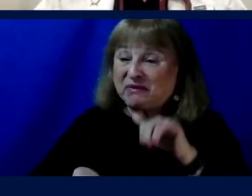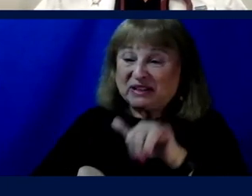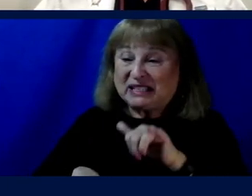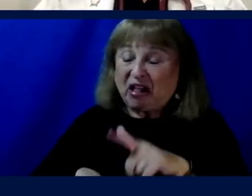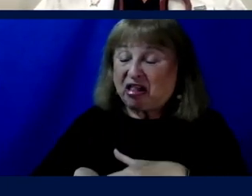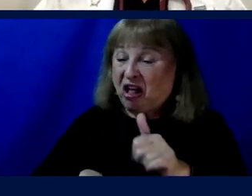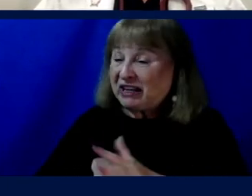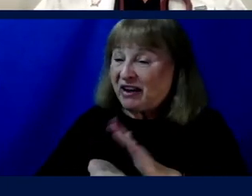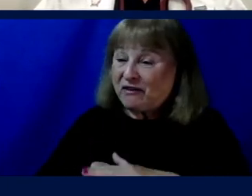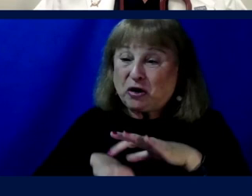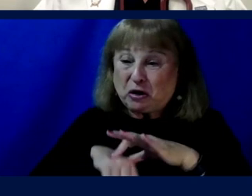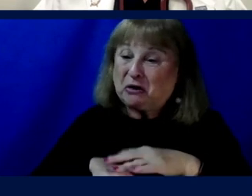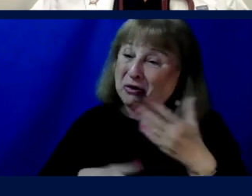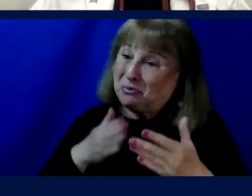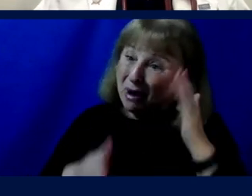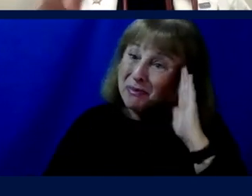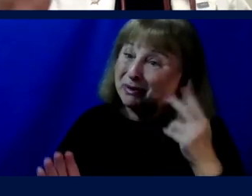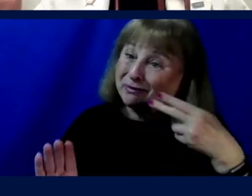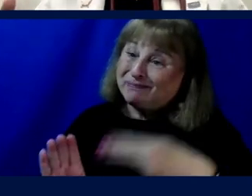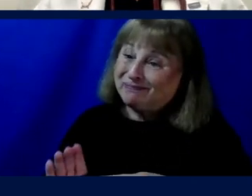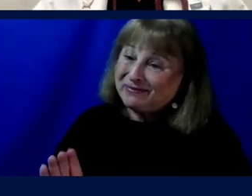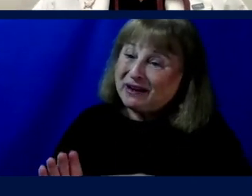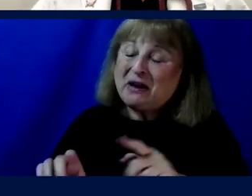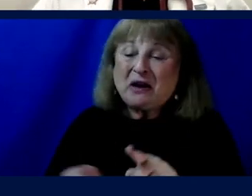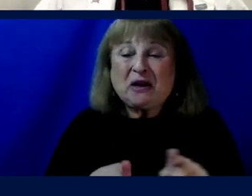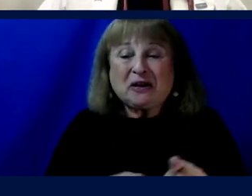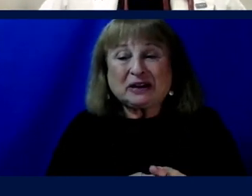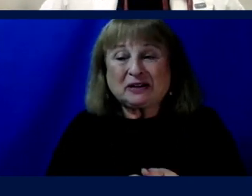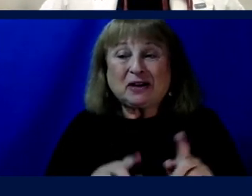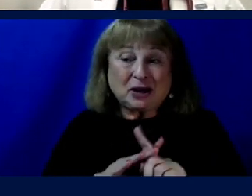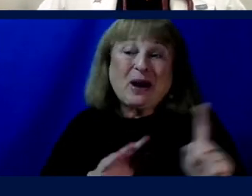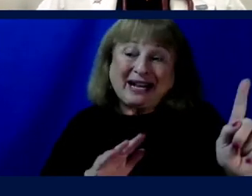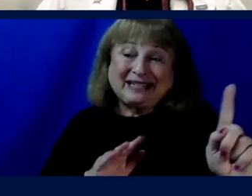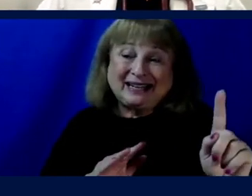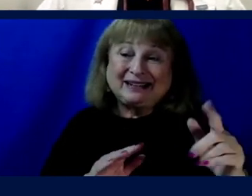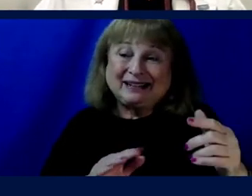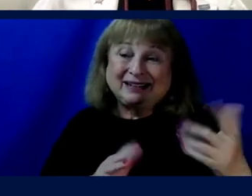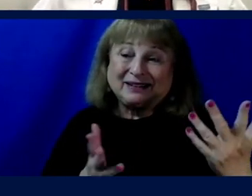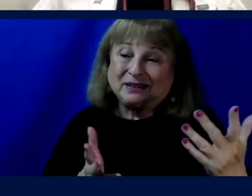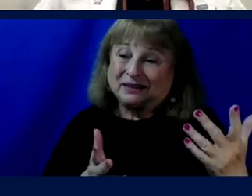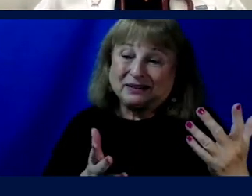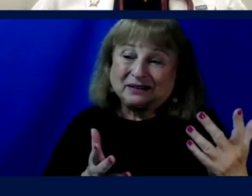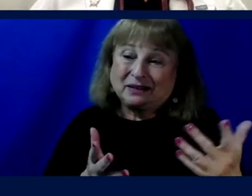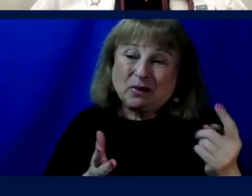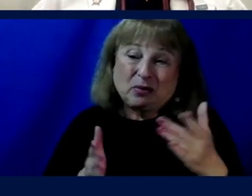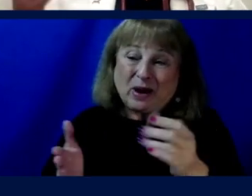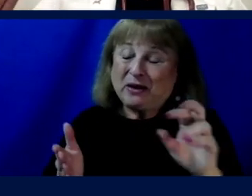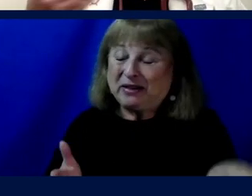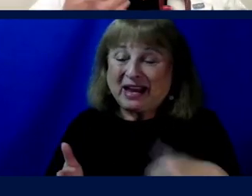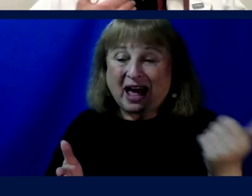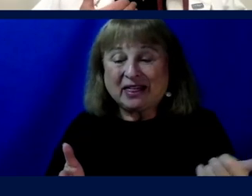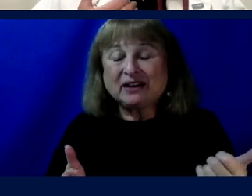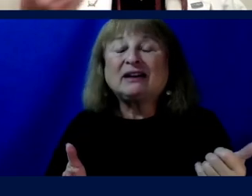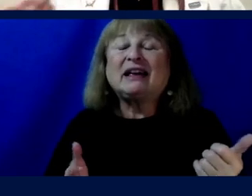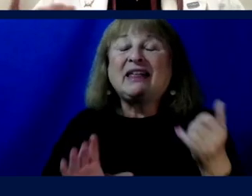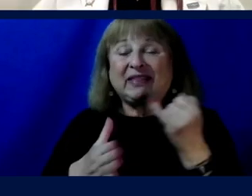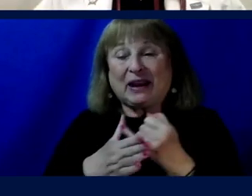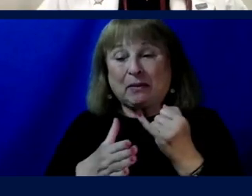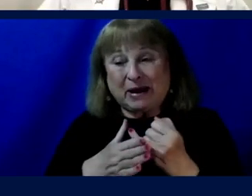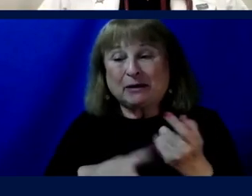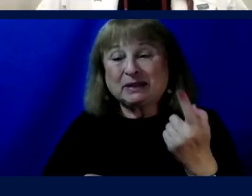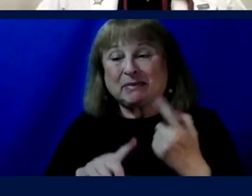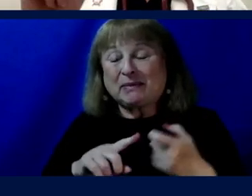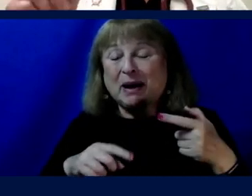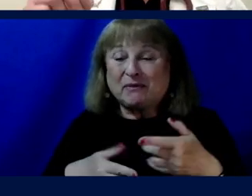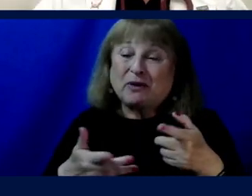long enough on earth, then you probably will. You can also sometimes exit. One way or the other, the impairments may have come from you, or something